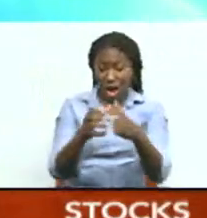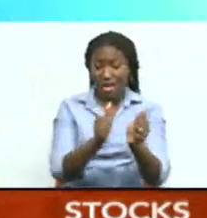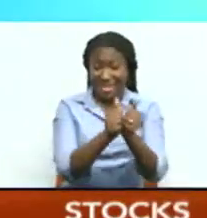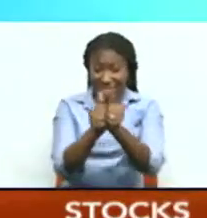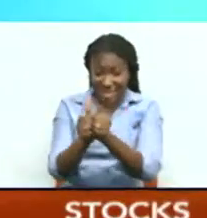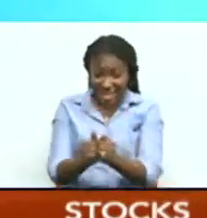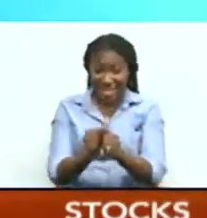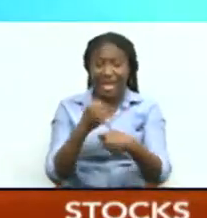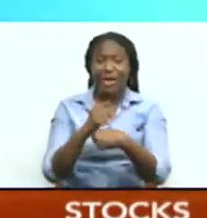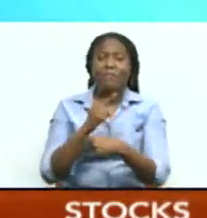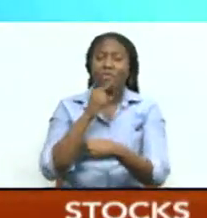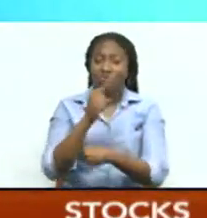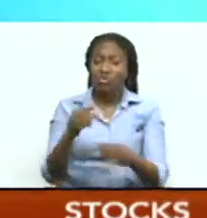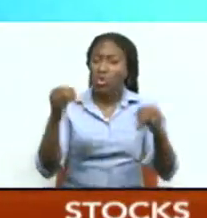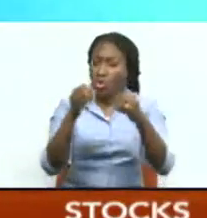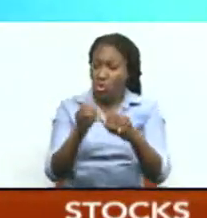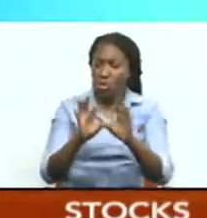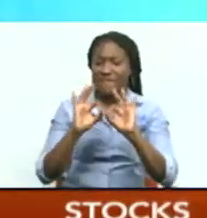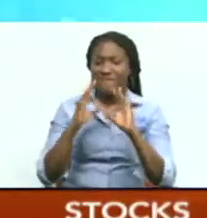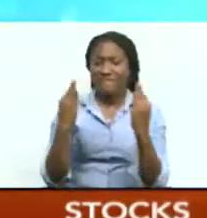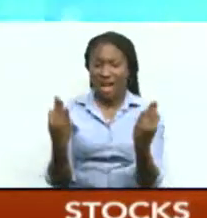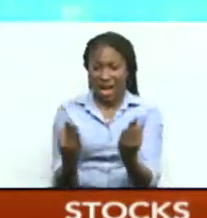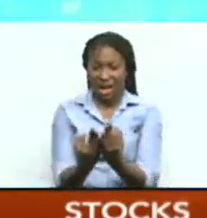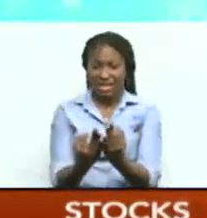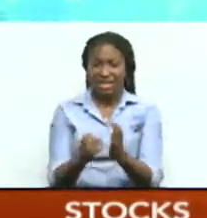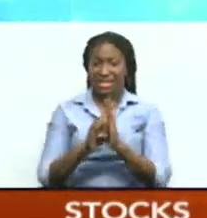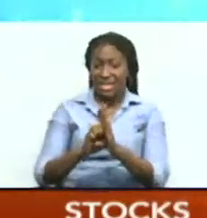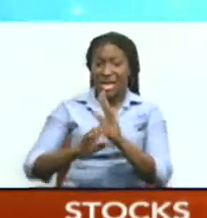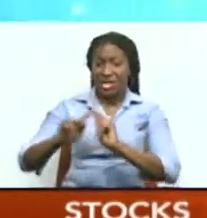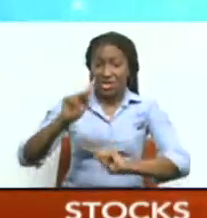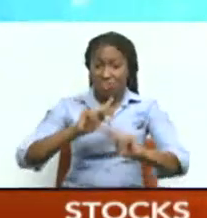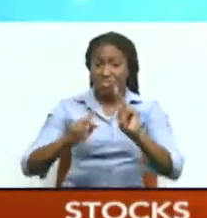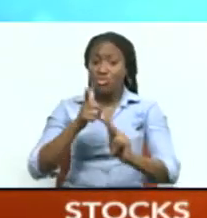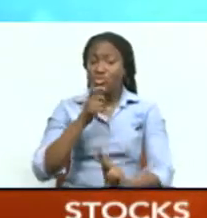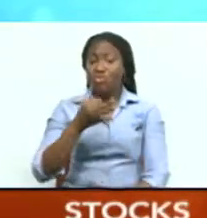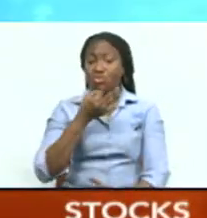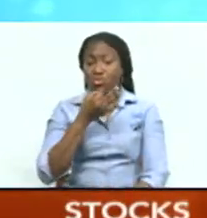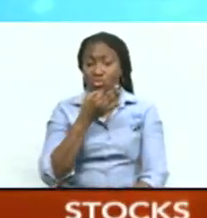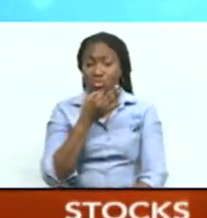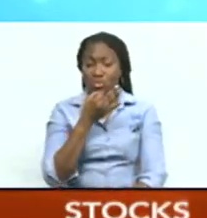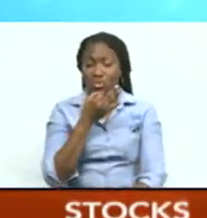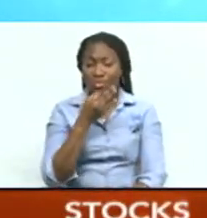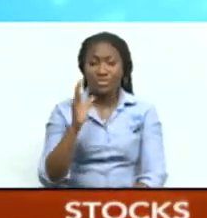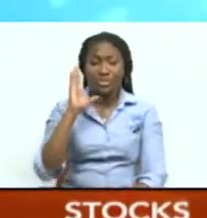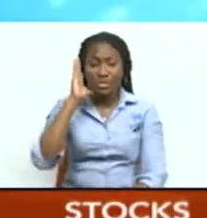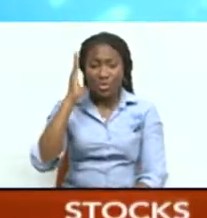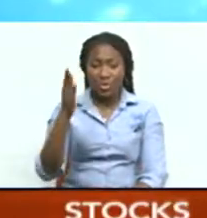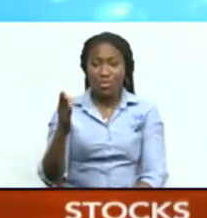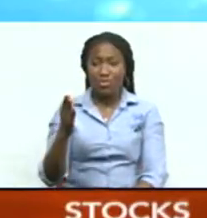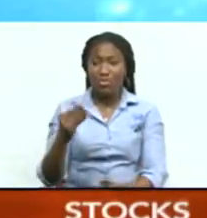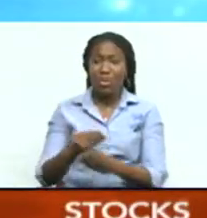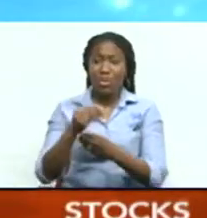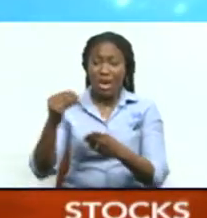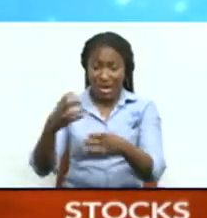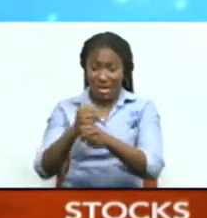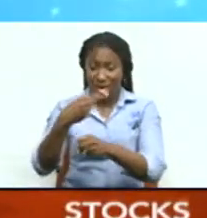that increasing number of families, like those who will eventually occupy Citrus Close,